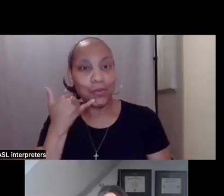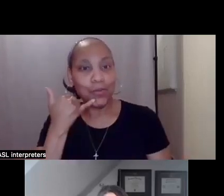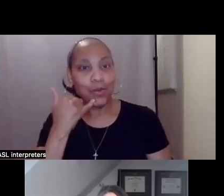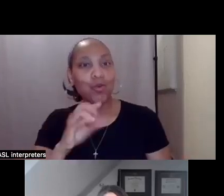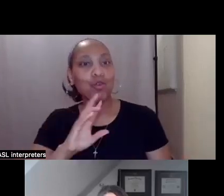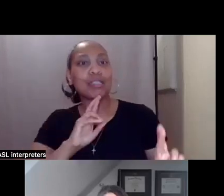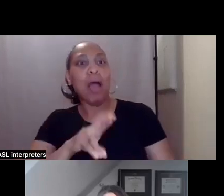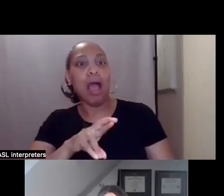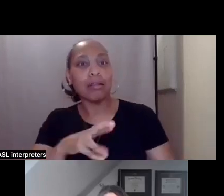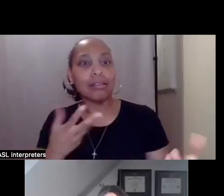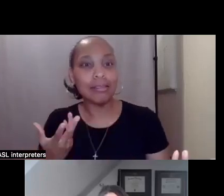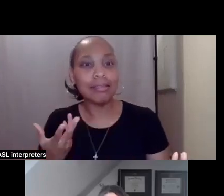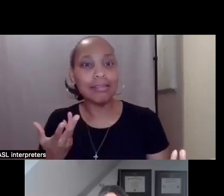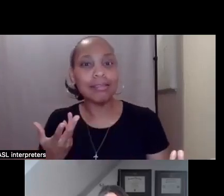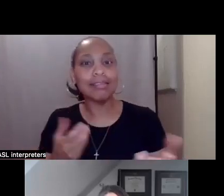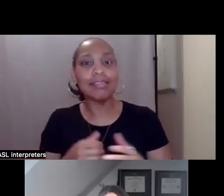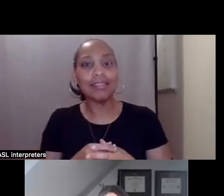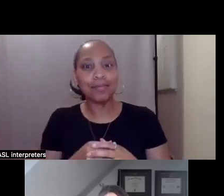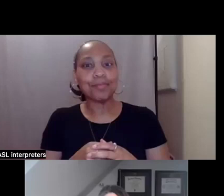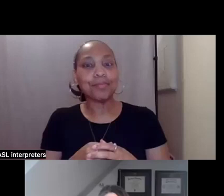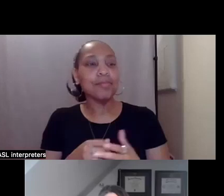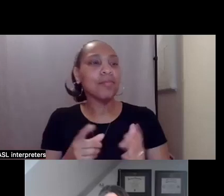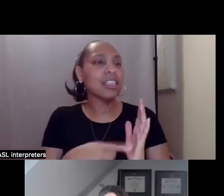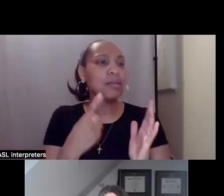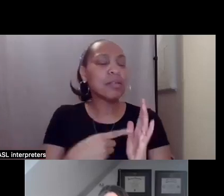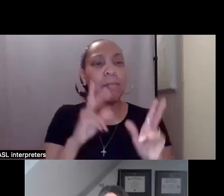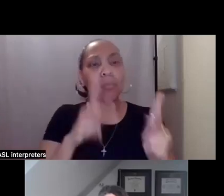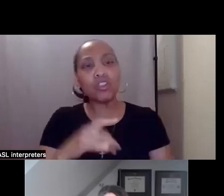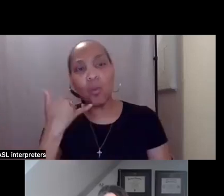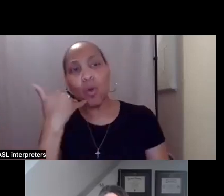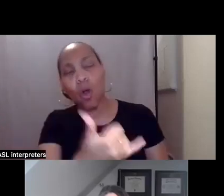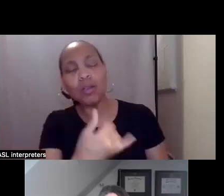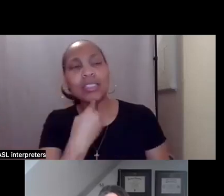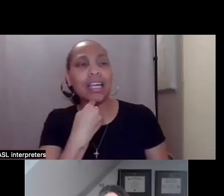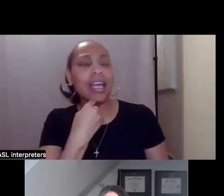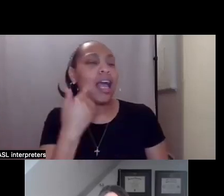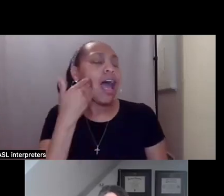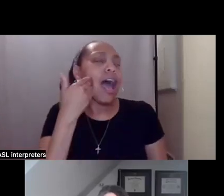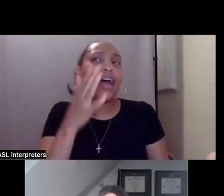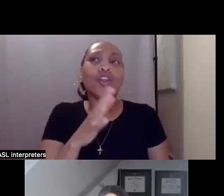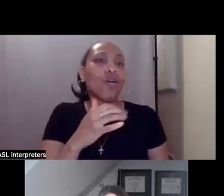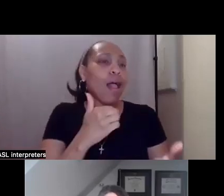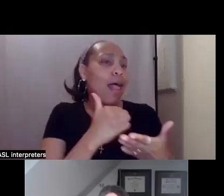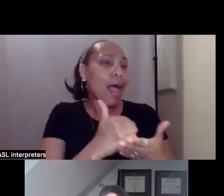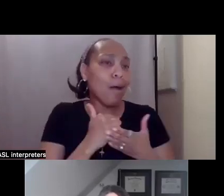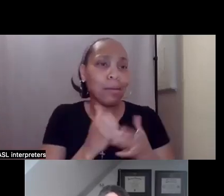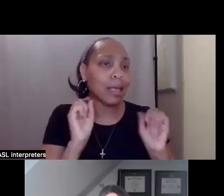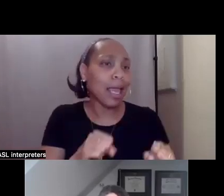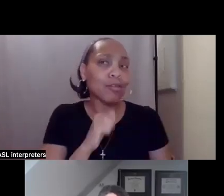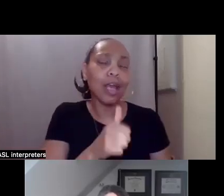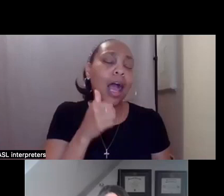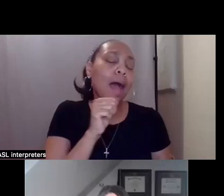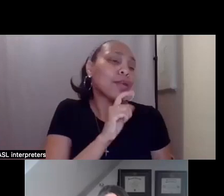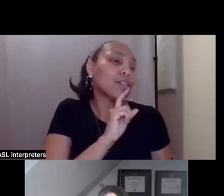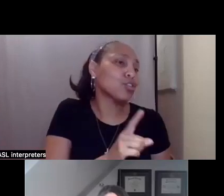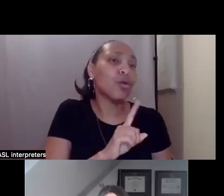phone calls that are like, you know, I don't know if you can help me with this, but you're the one that answers. So, so I'm going to call it and I'm going to see if we